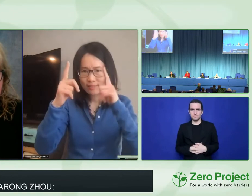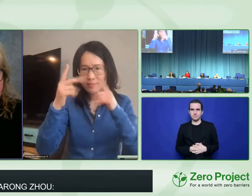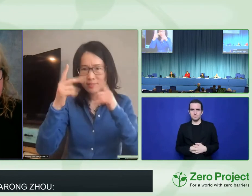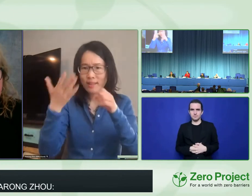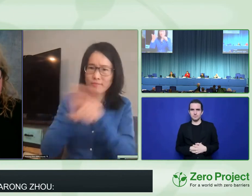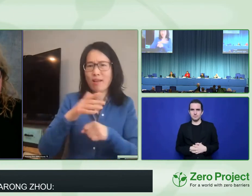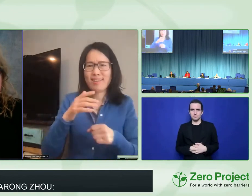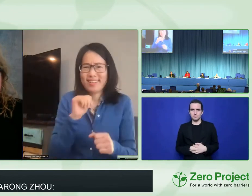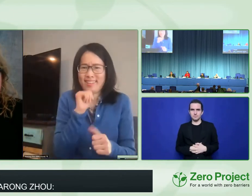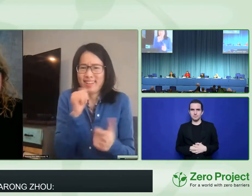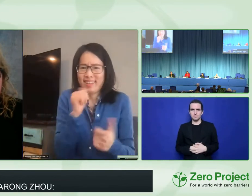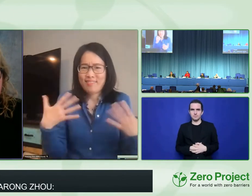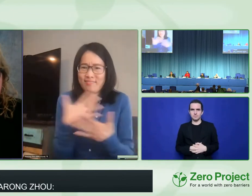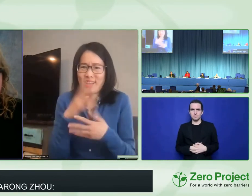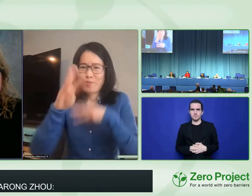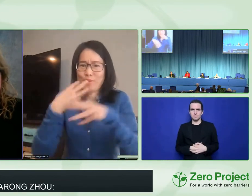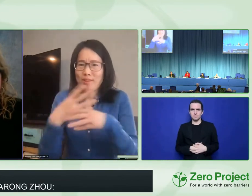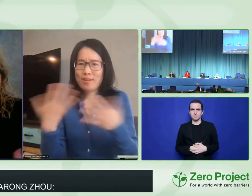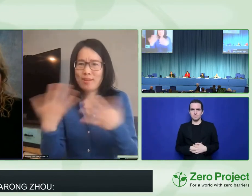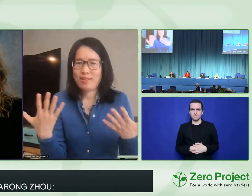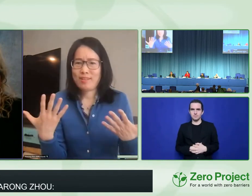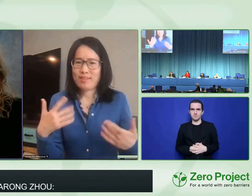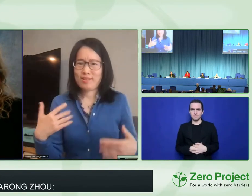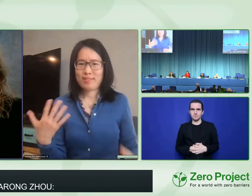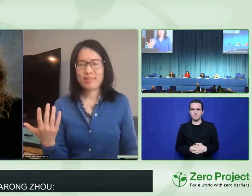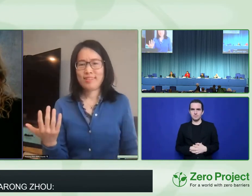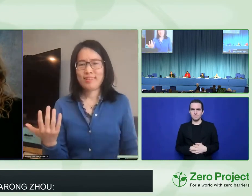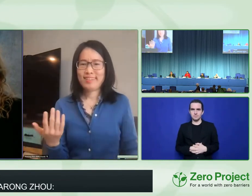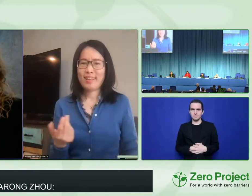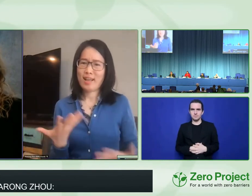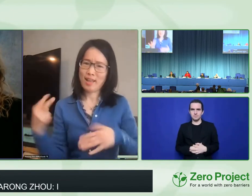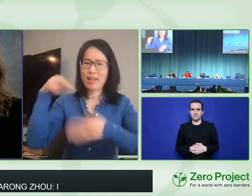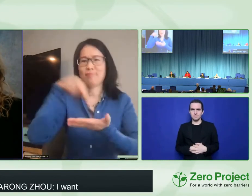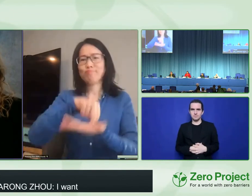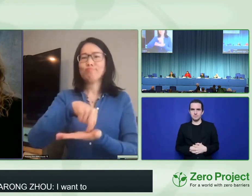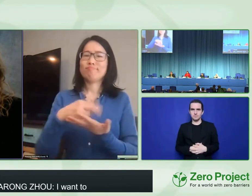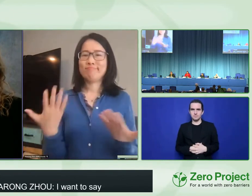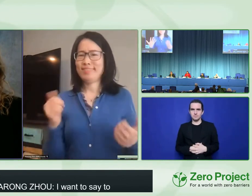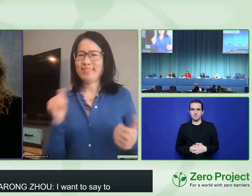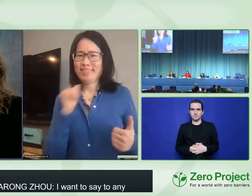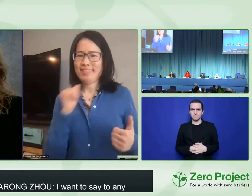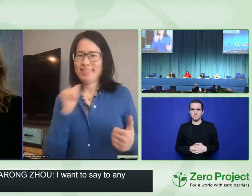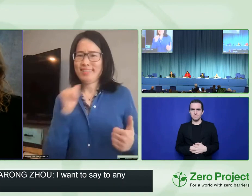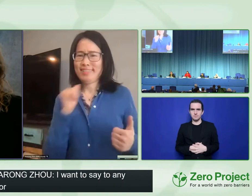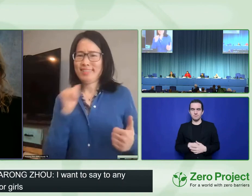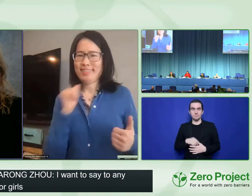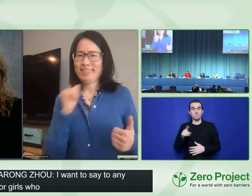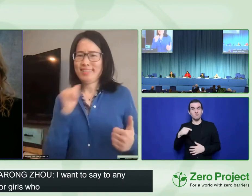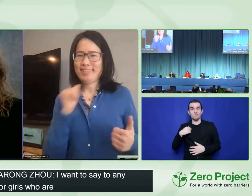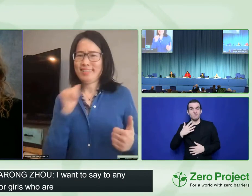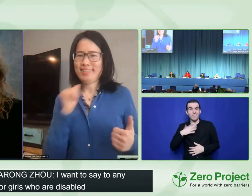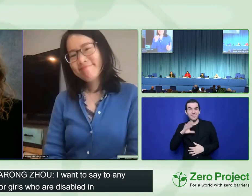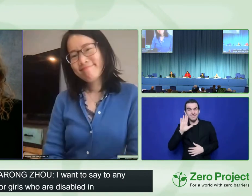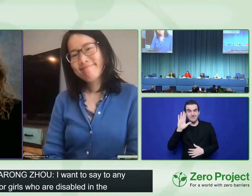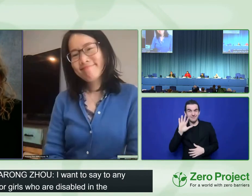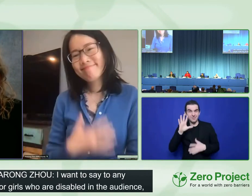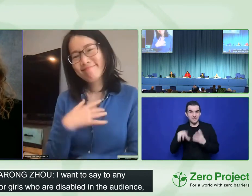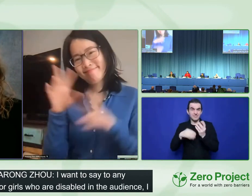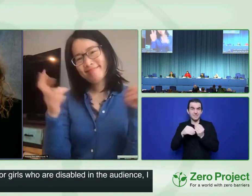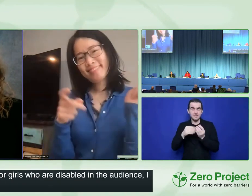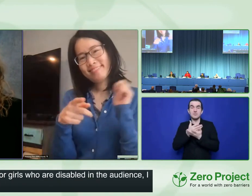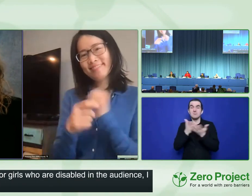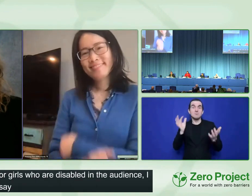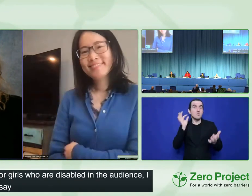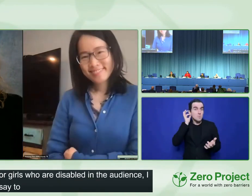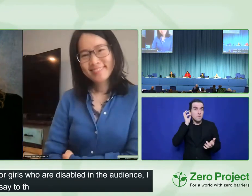and don't feel like you have any limitations. know, stand up for yourself and do what you